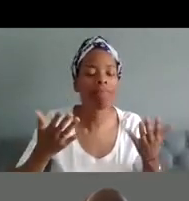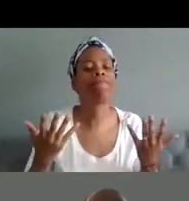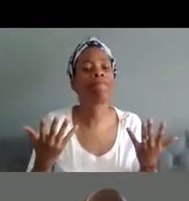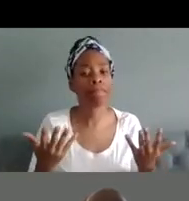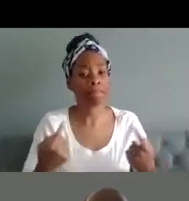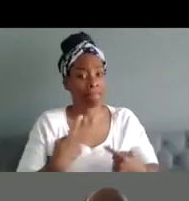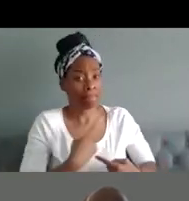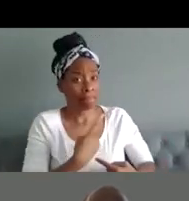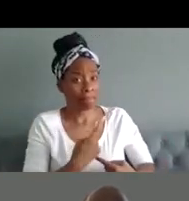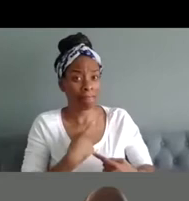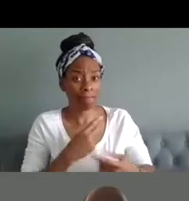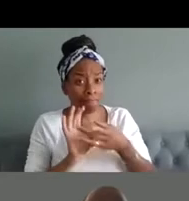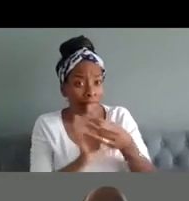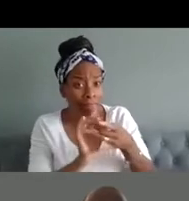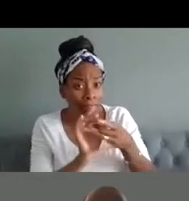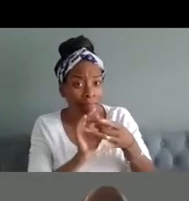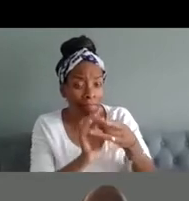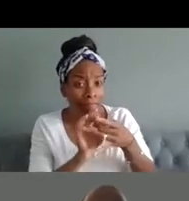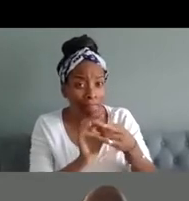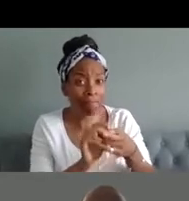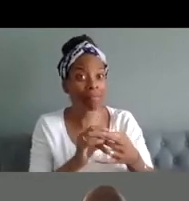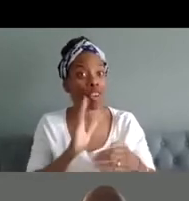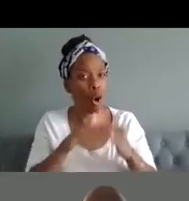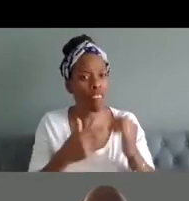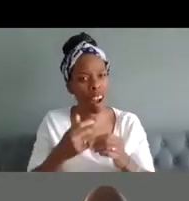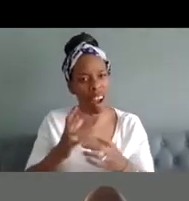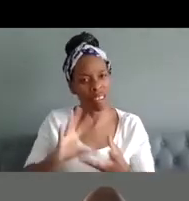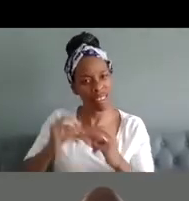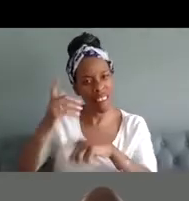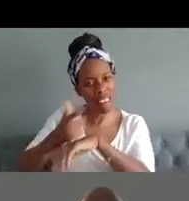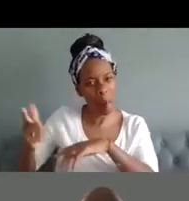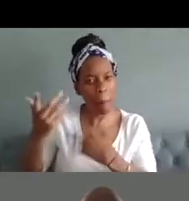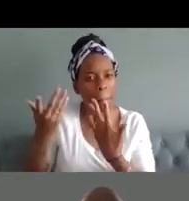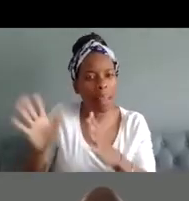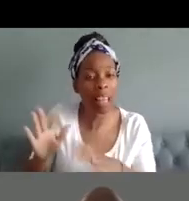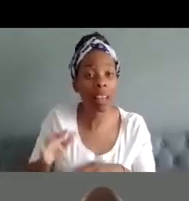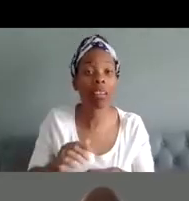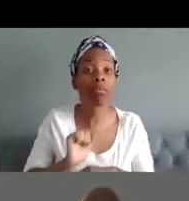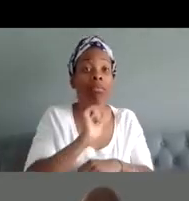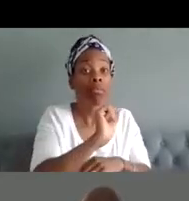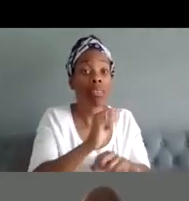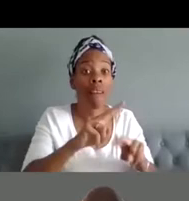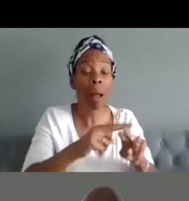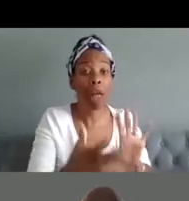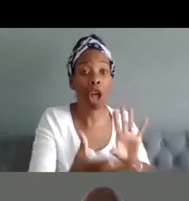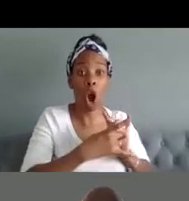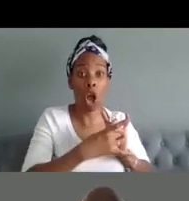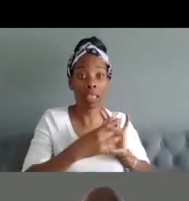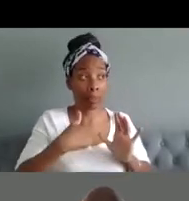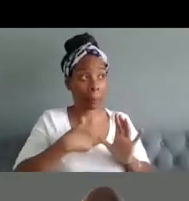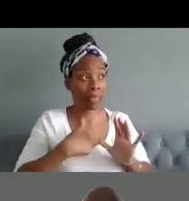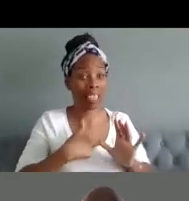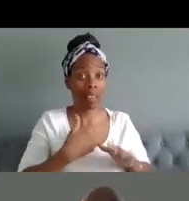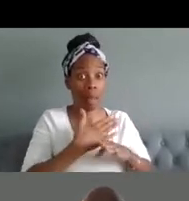we had which was really great during the making of in transit the in transit film the family contacted me just prior to sharif's discharge